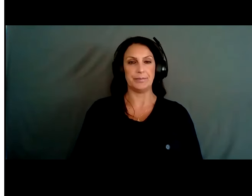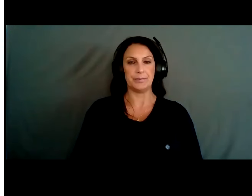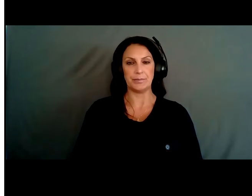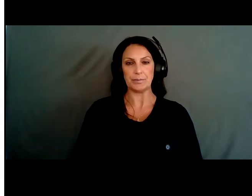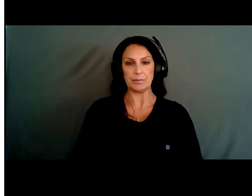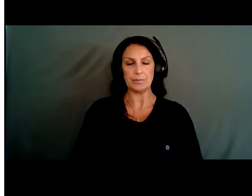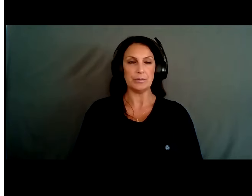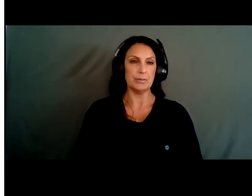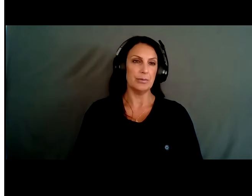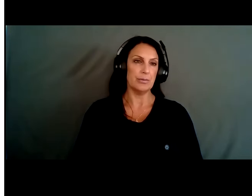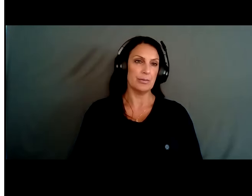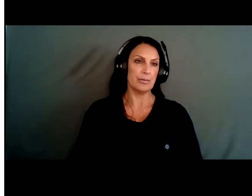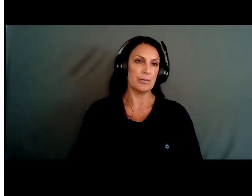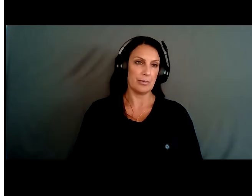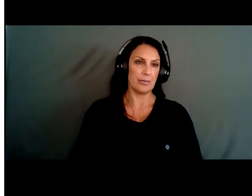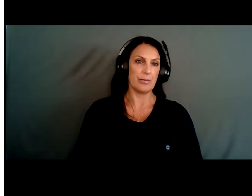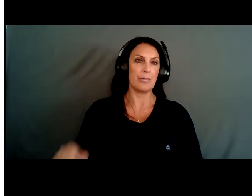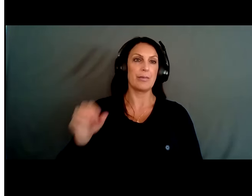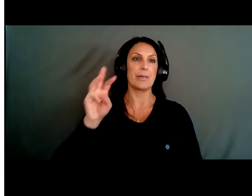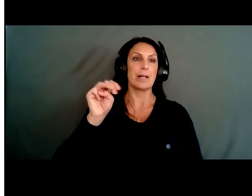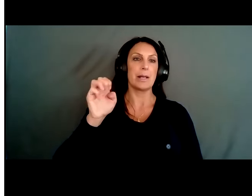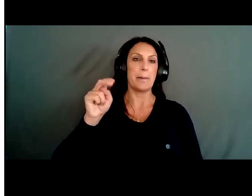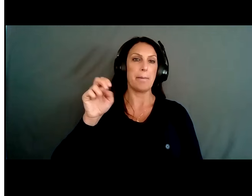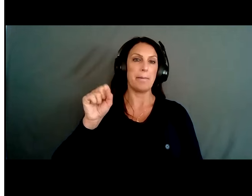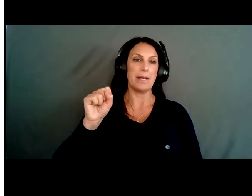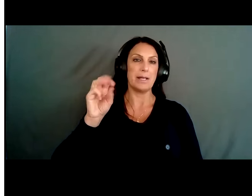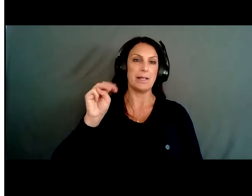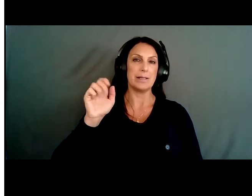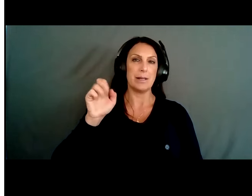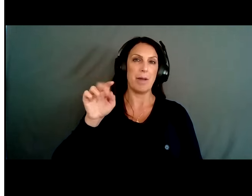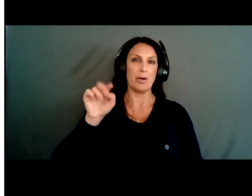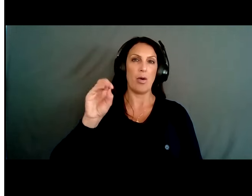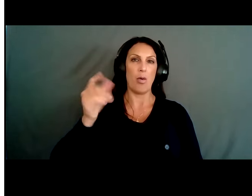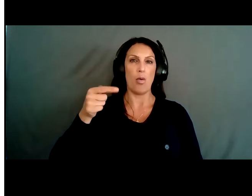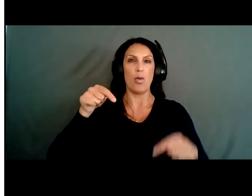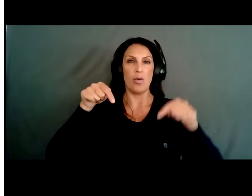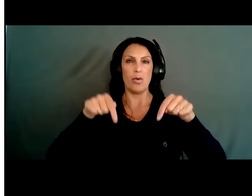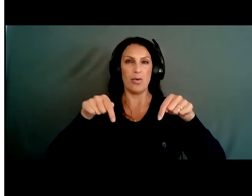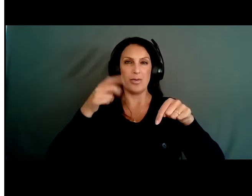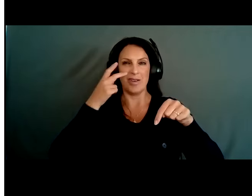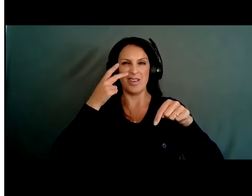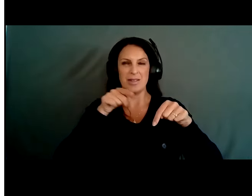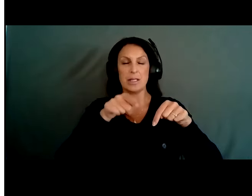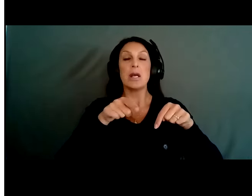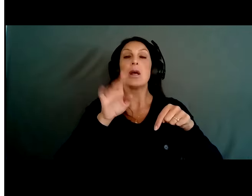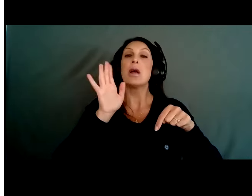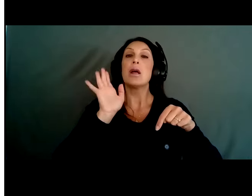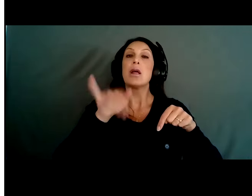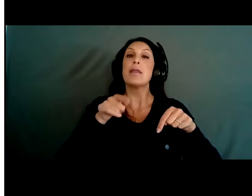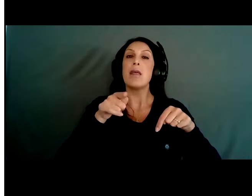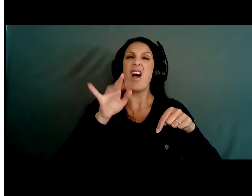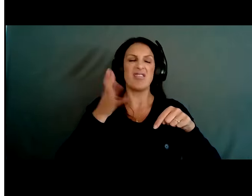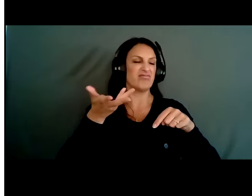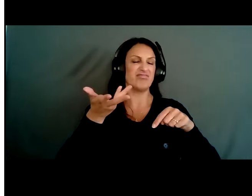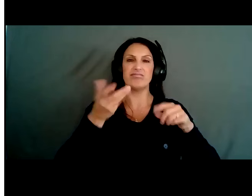So that quote was taken from meansmatter.org, which is an effort from the Harvard School of Public Health. This came out a decade